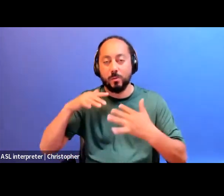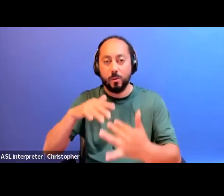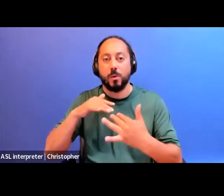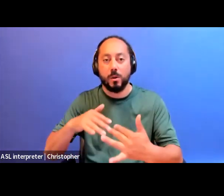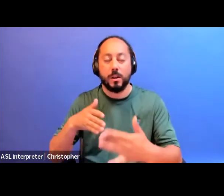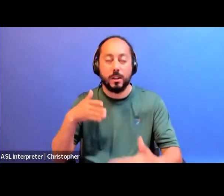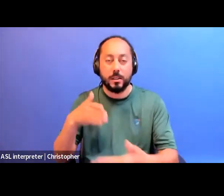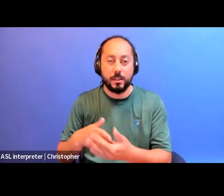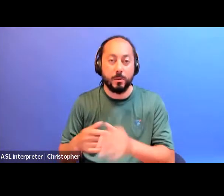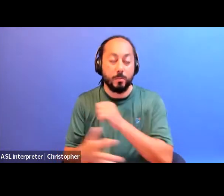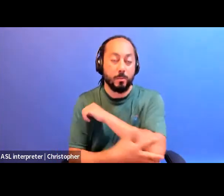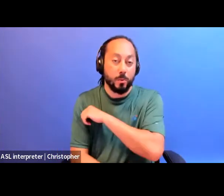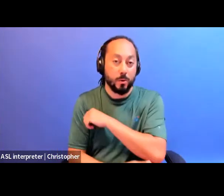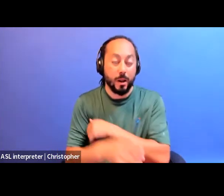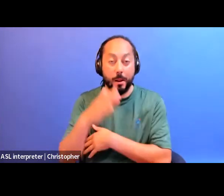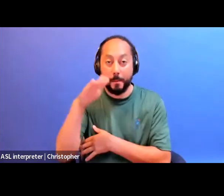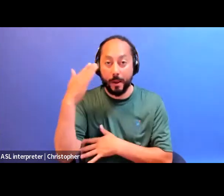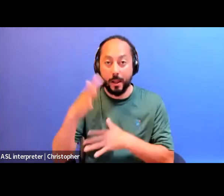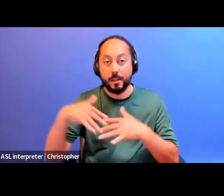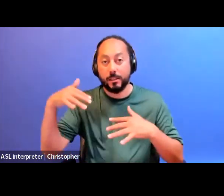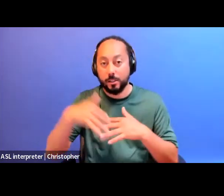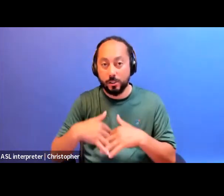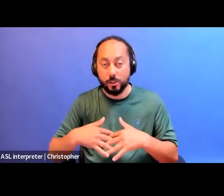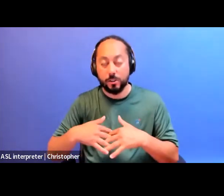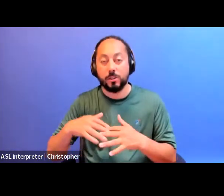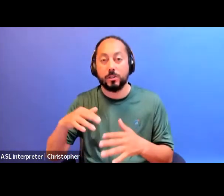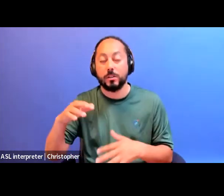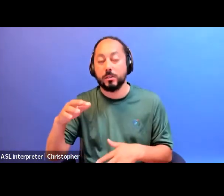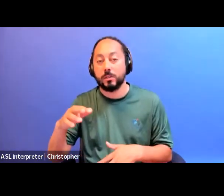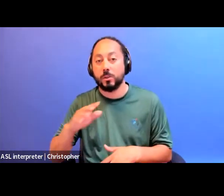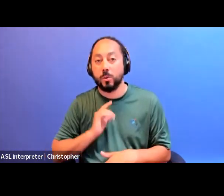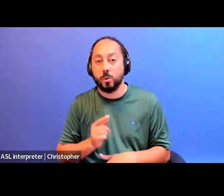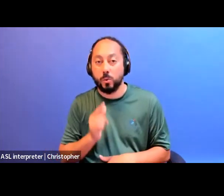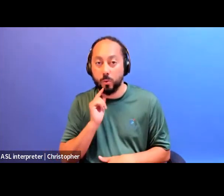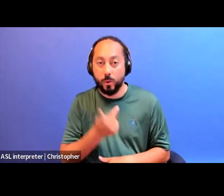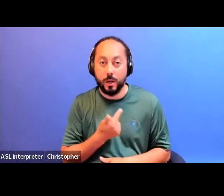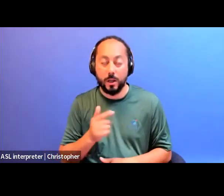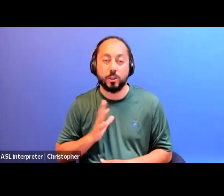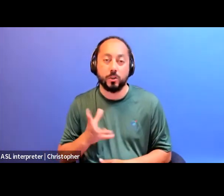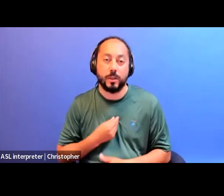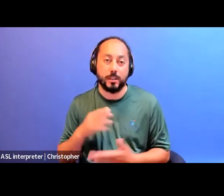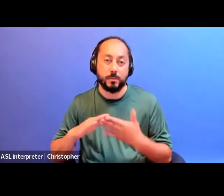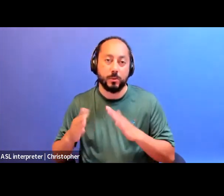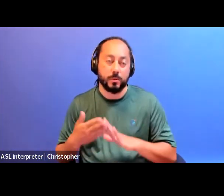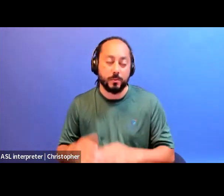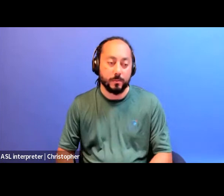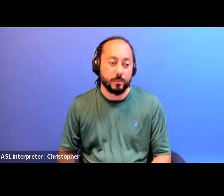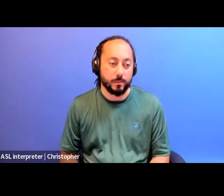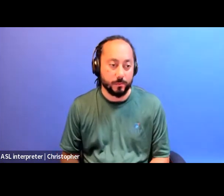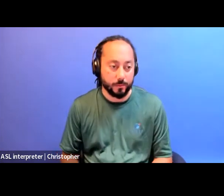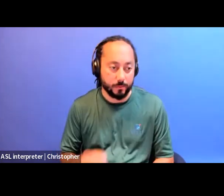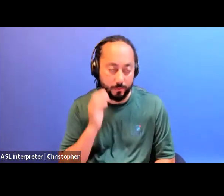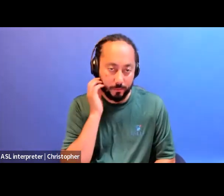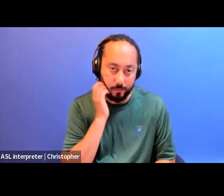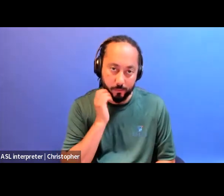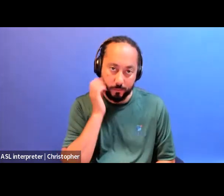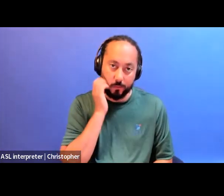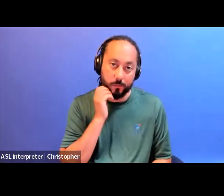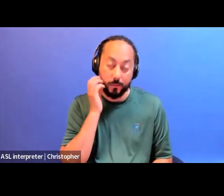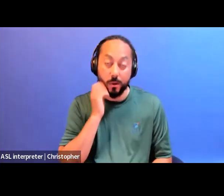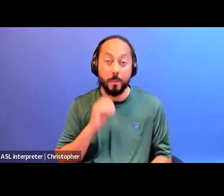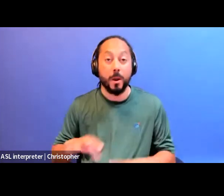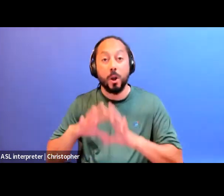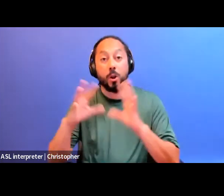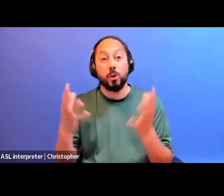Indigenous, racialized, queer, and trans communities. At the same time, global racial capitalism has produced